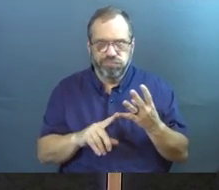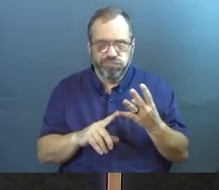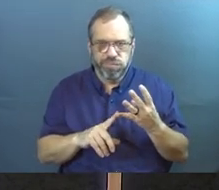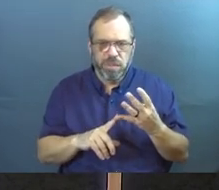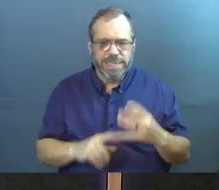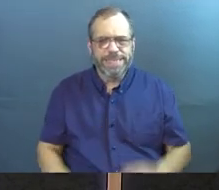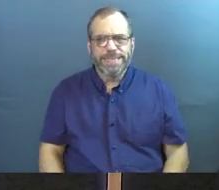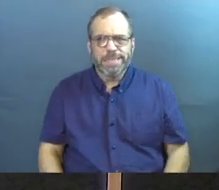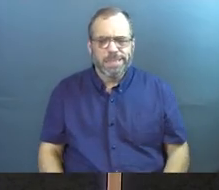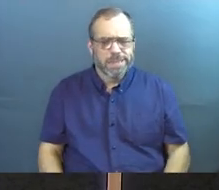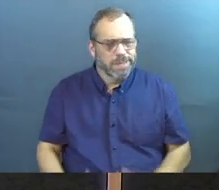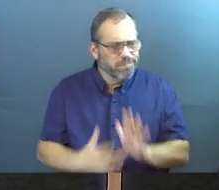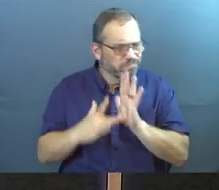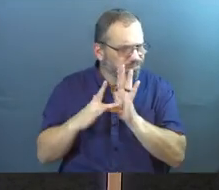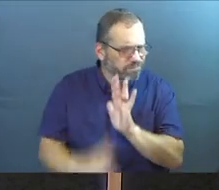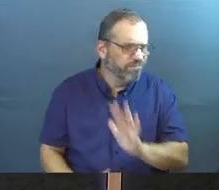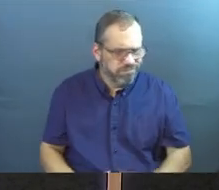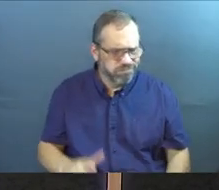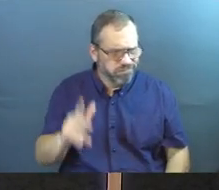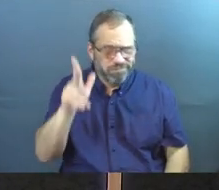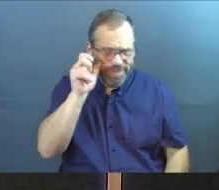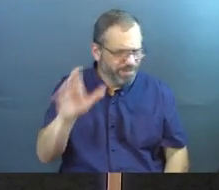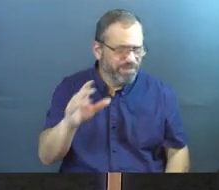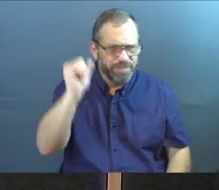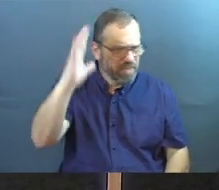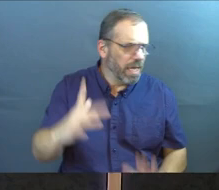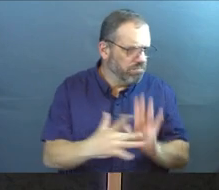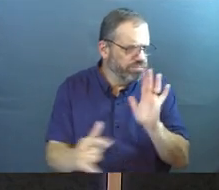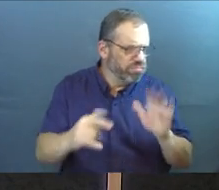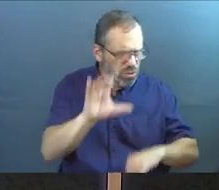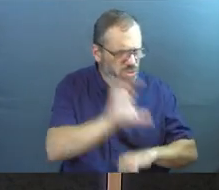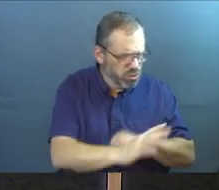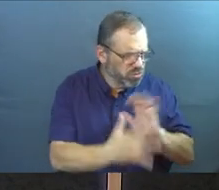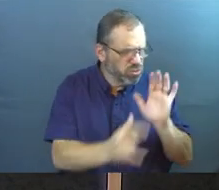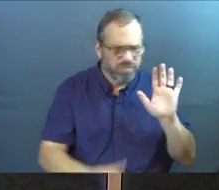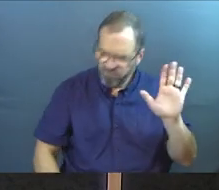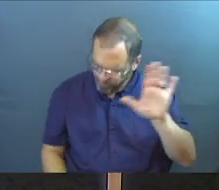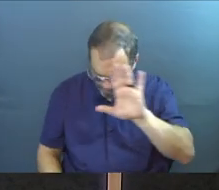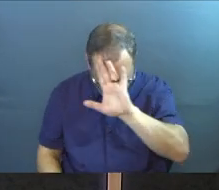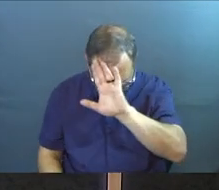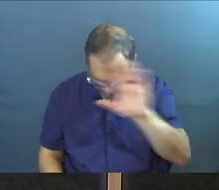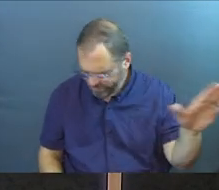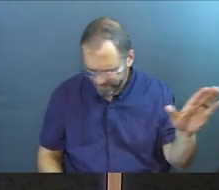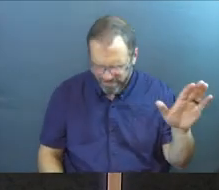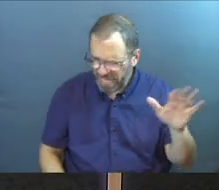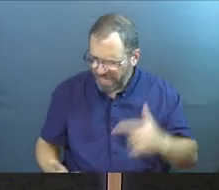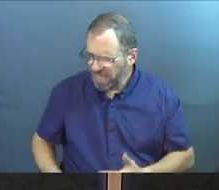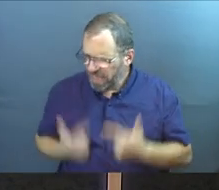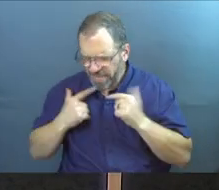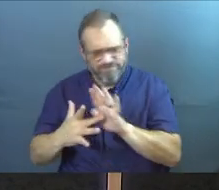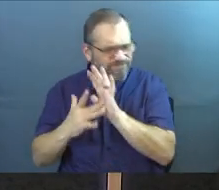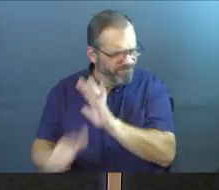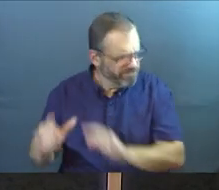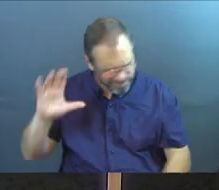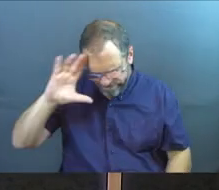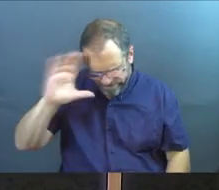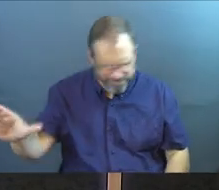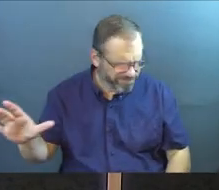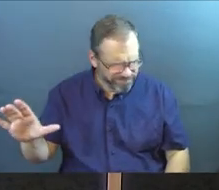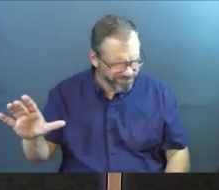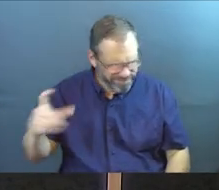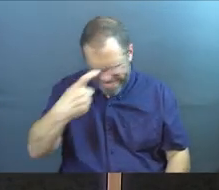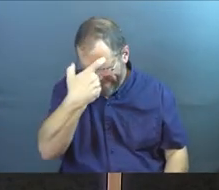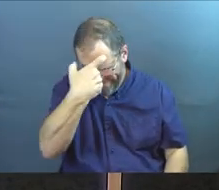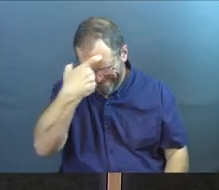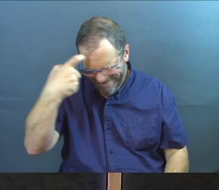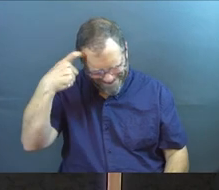fourth one why I don't listen. I've been hurt by God. Hurt by the church. Hurt by this life. Because